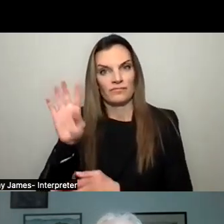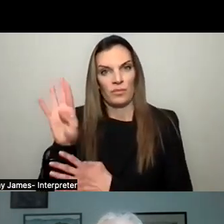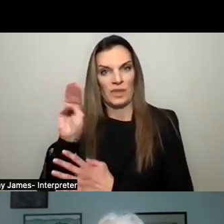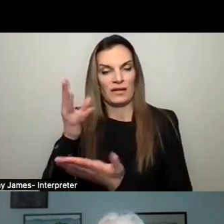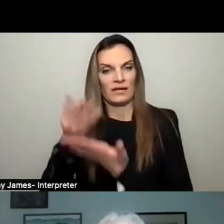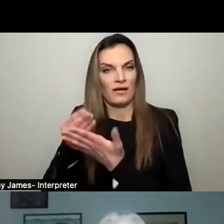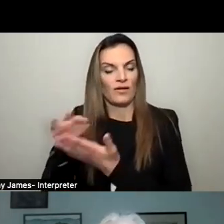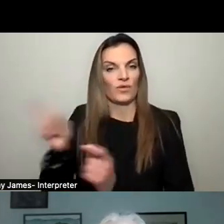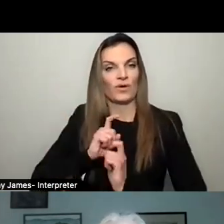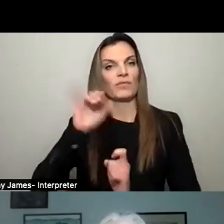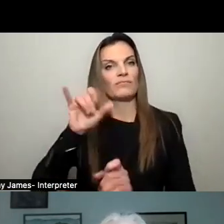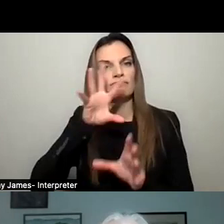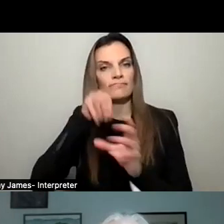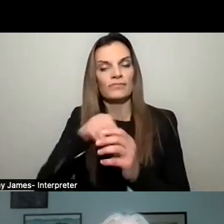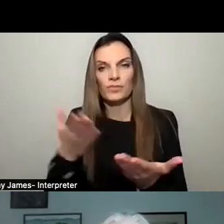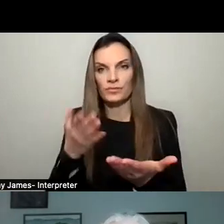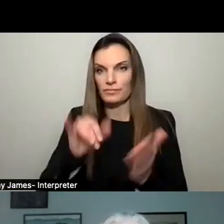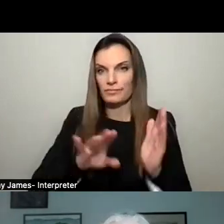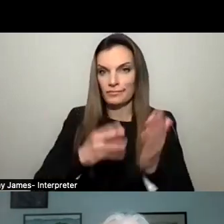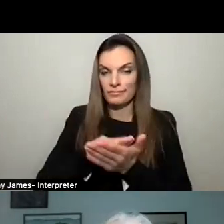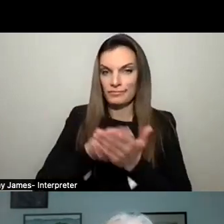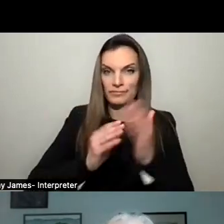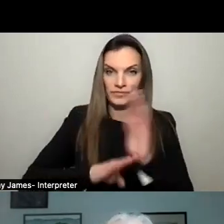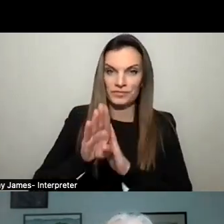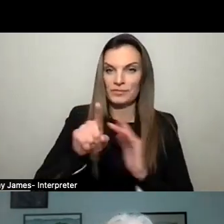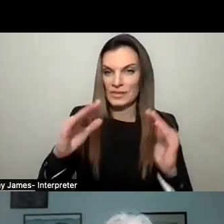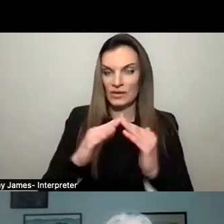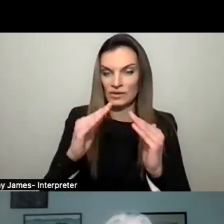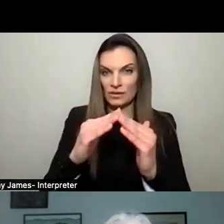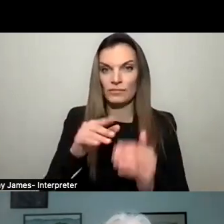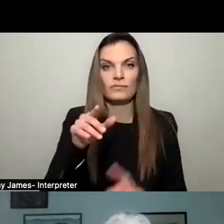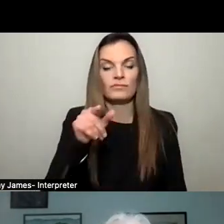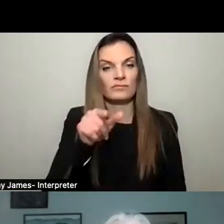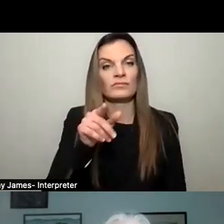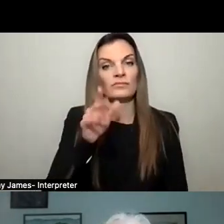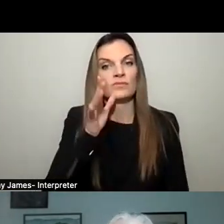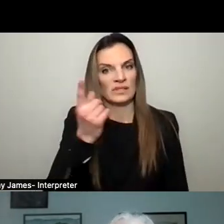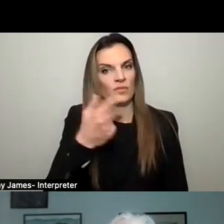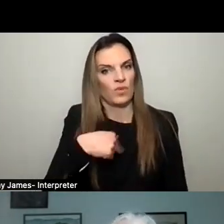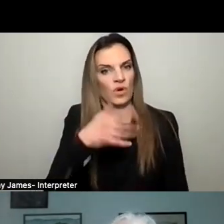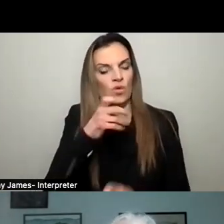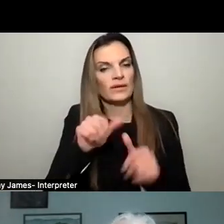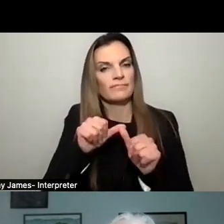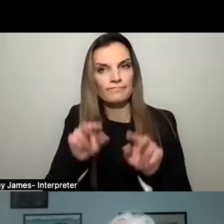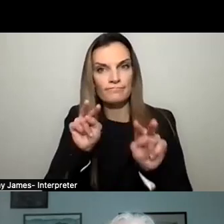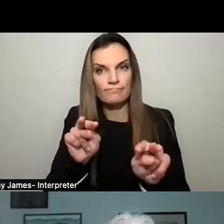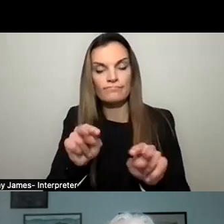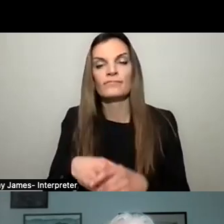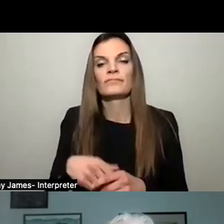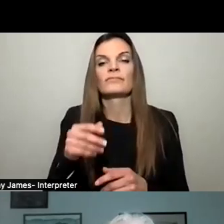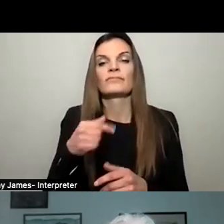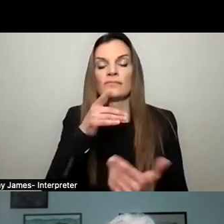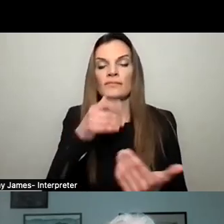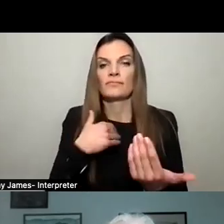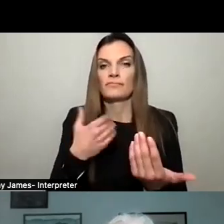on economic redevelopment in our downtown, that is going to be one of the things that we will look at. And now we will have one of